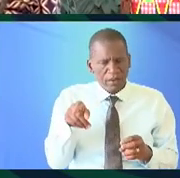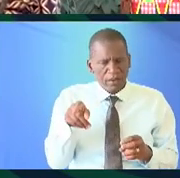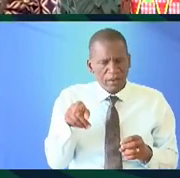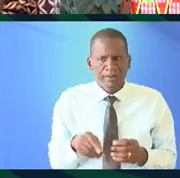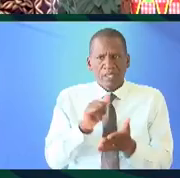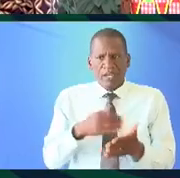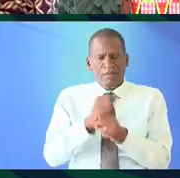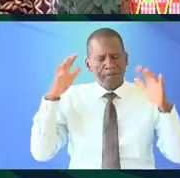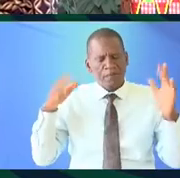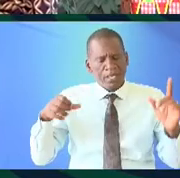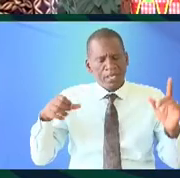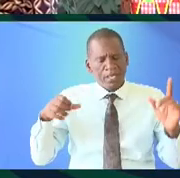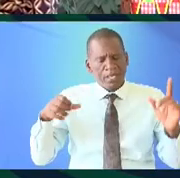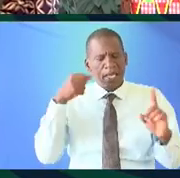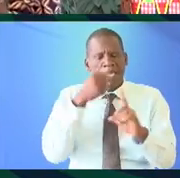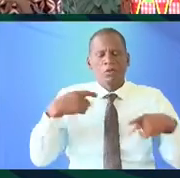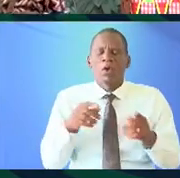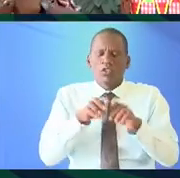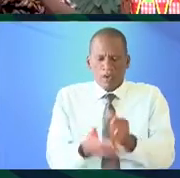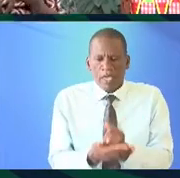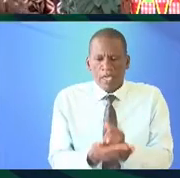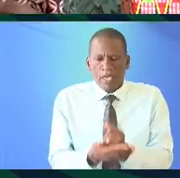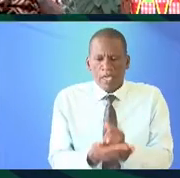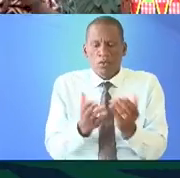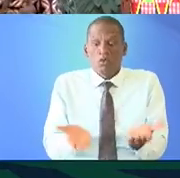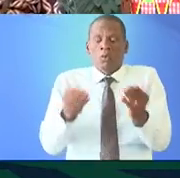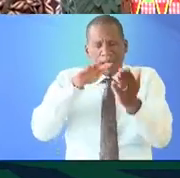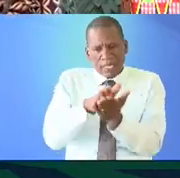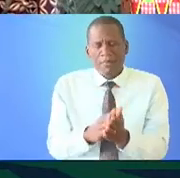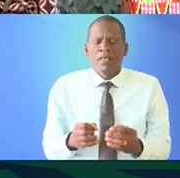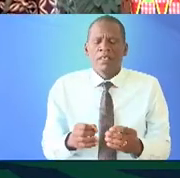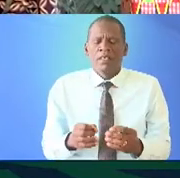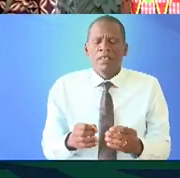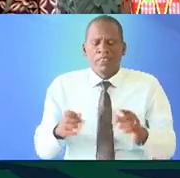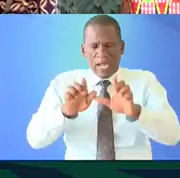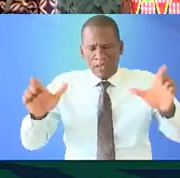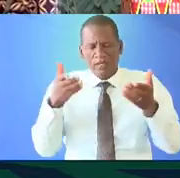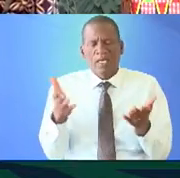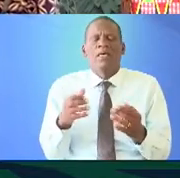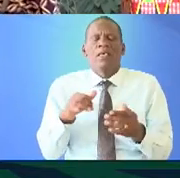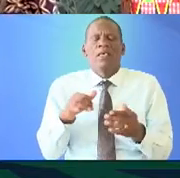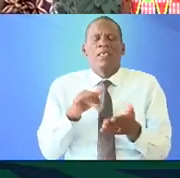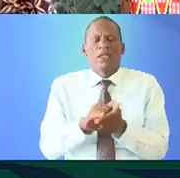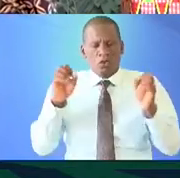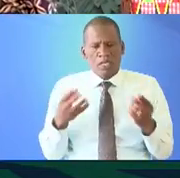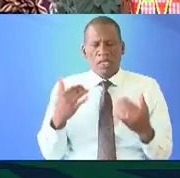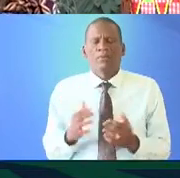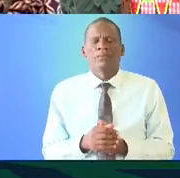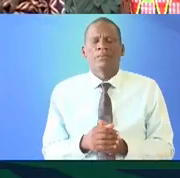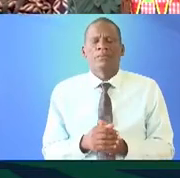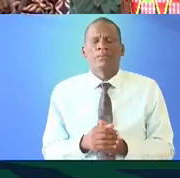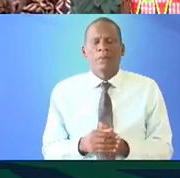that has made a huge impact on the people and it has also helped promote and maintain the Hausa language in a very big way so absolutely now